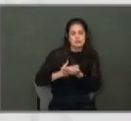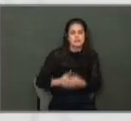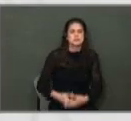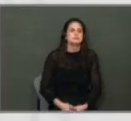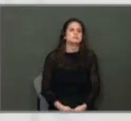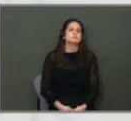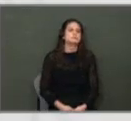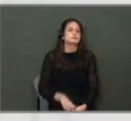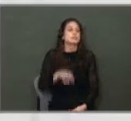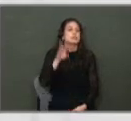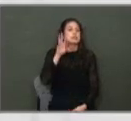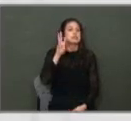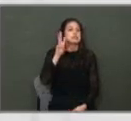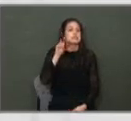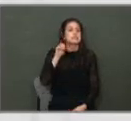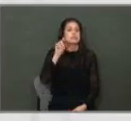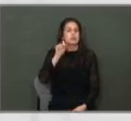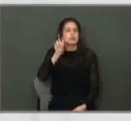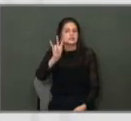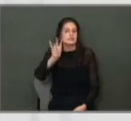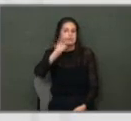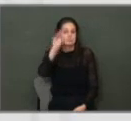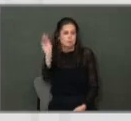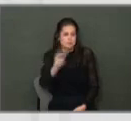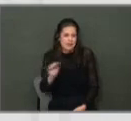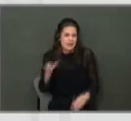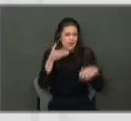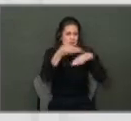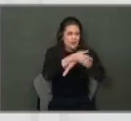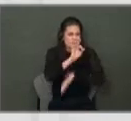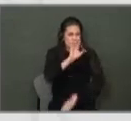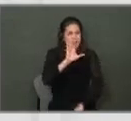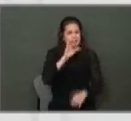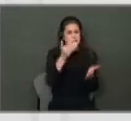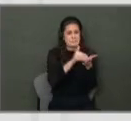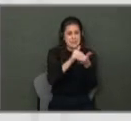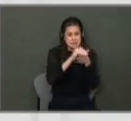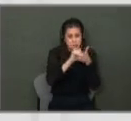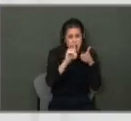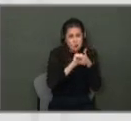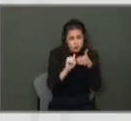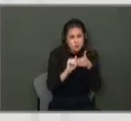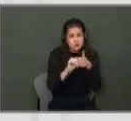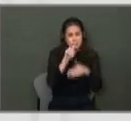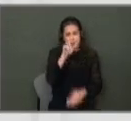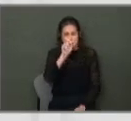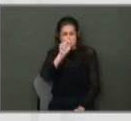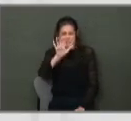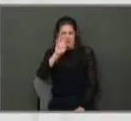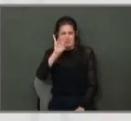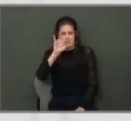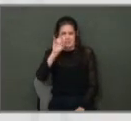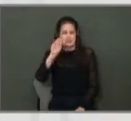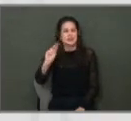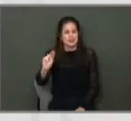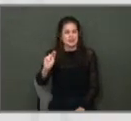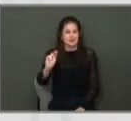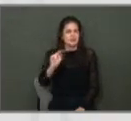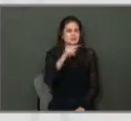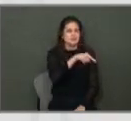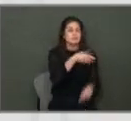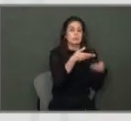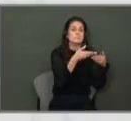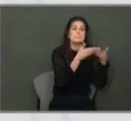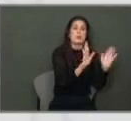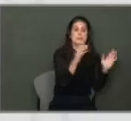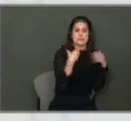that 60.7% or a little over $900 million in next year's budget of that $1.5 billion is in public